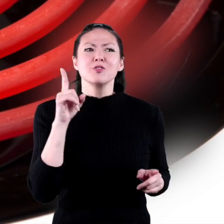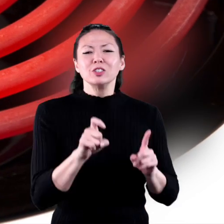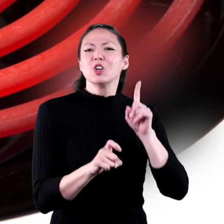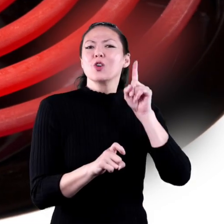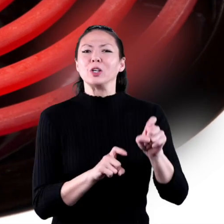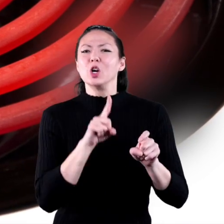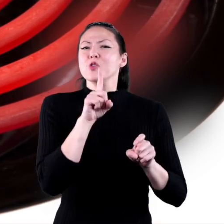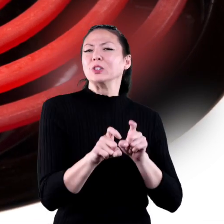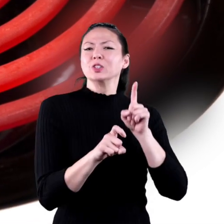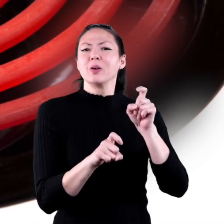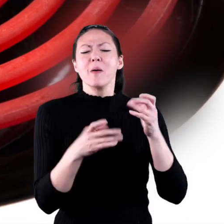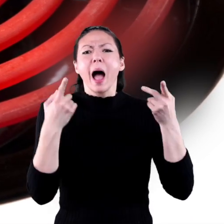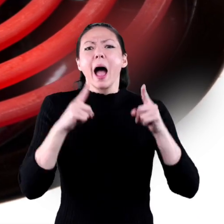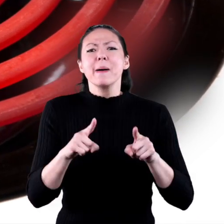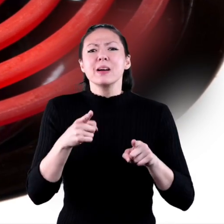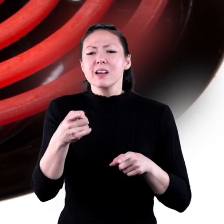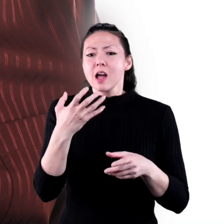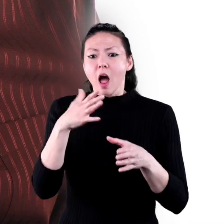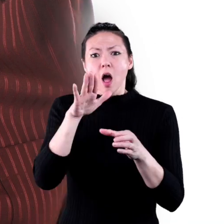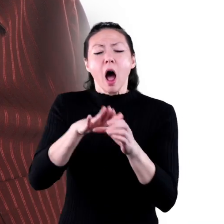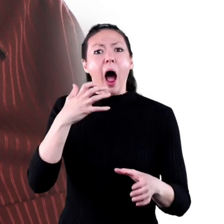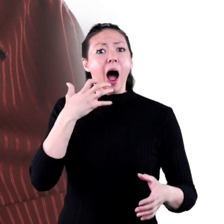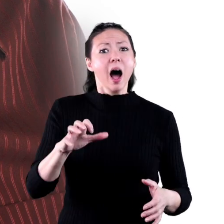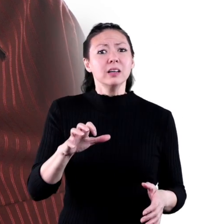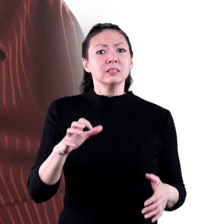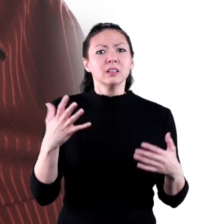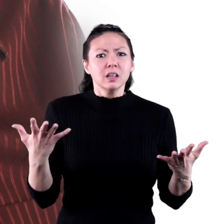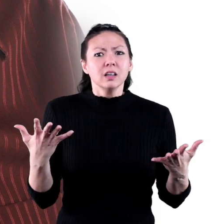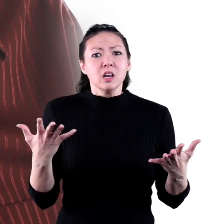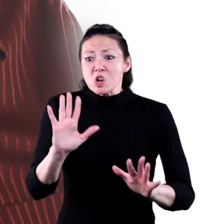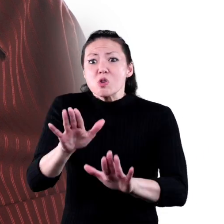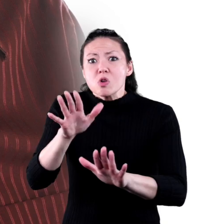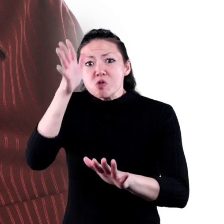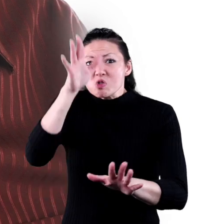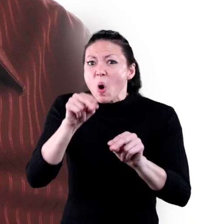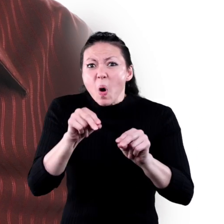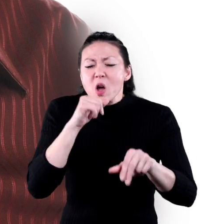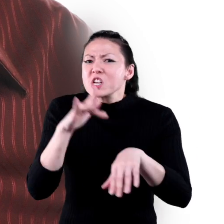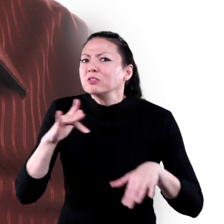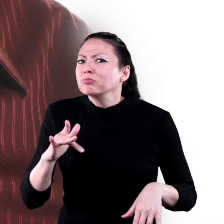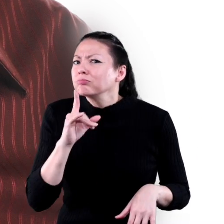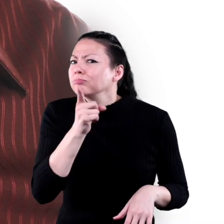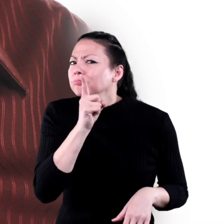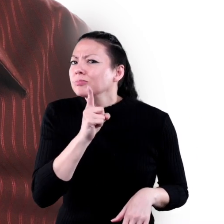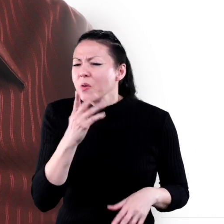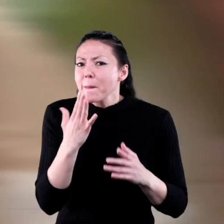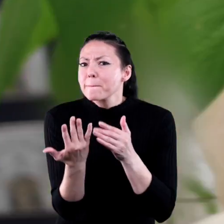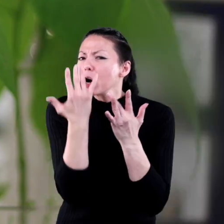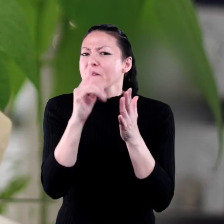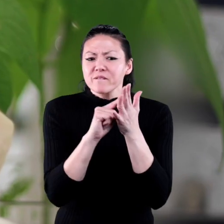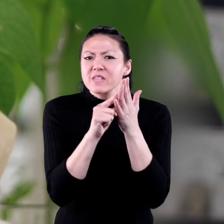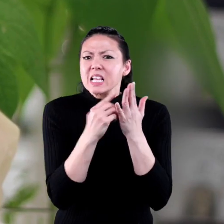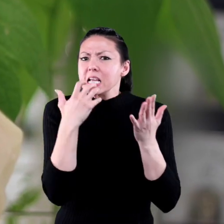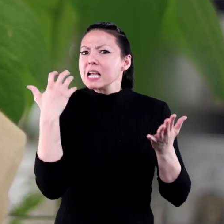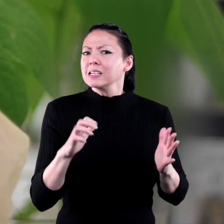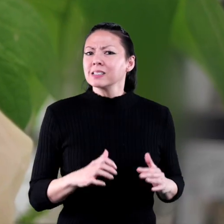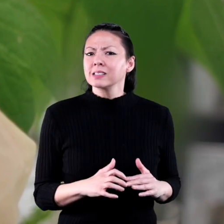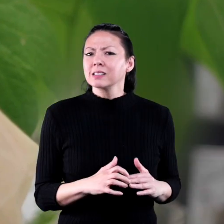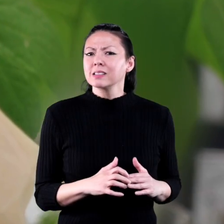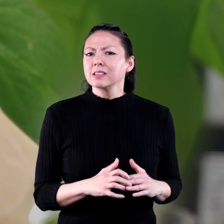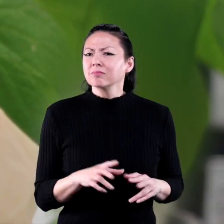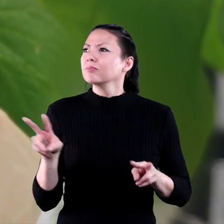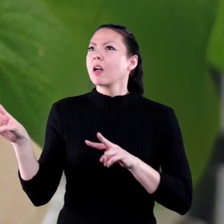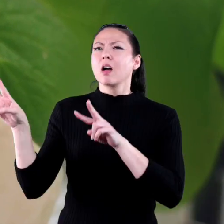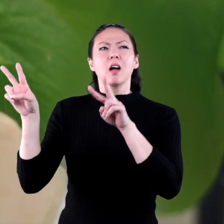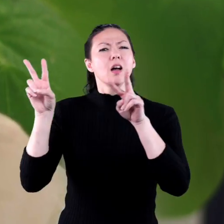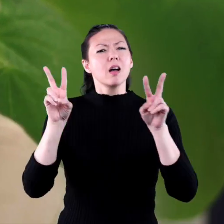What happens if I touch a hot stove? Hey, don't touch that. You'll burn your fingers. As you looked at